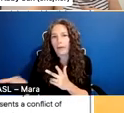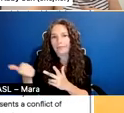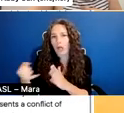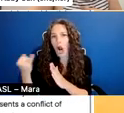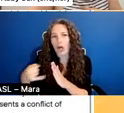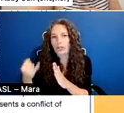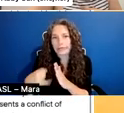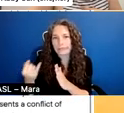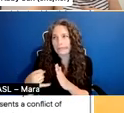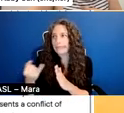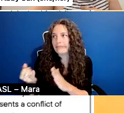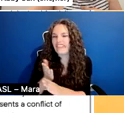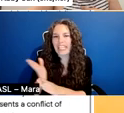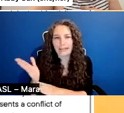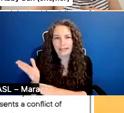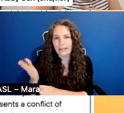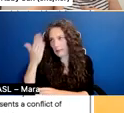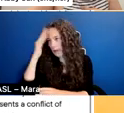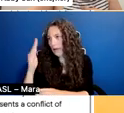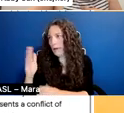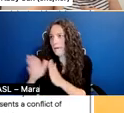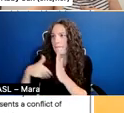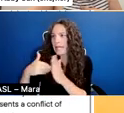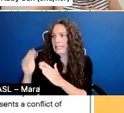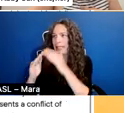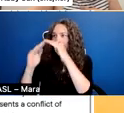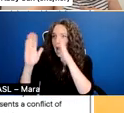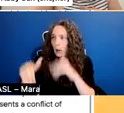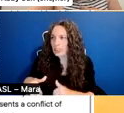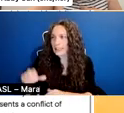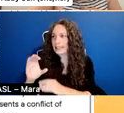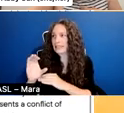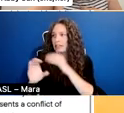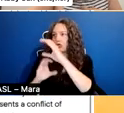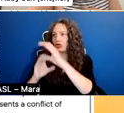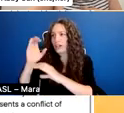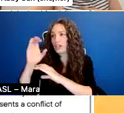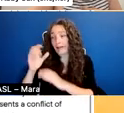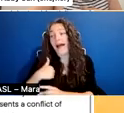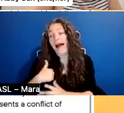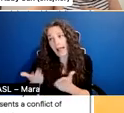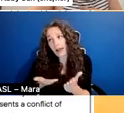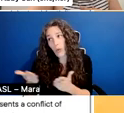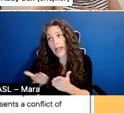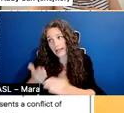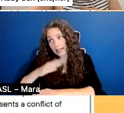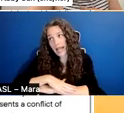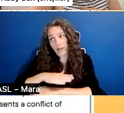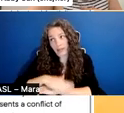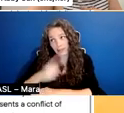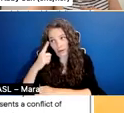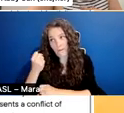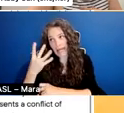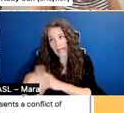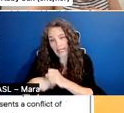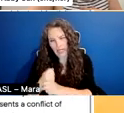like painting houses or construction work or waiting tables, which is what I did for a few years and putting your earnings into your film project.